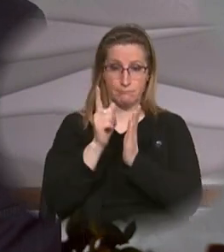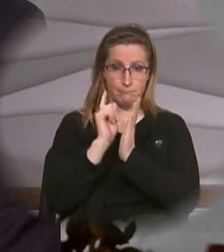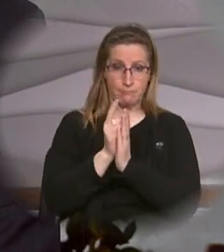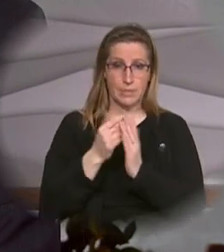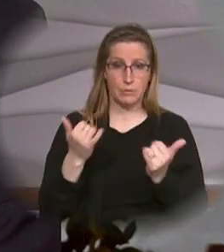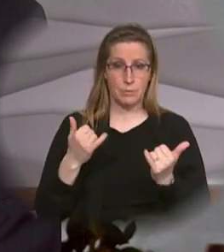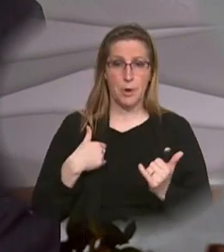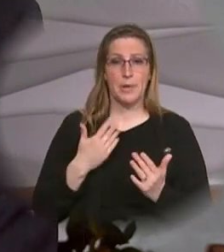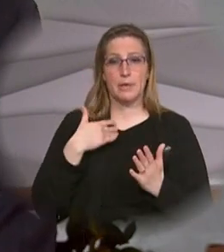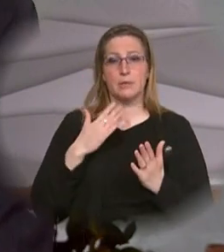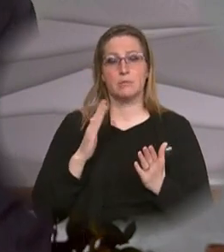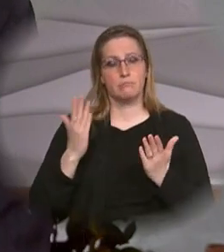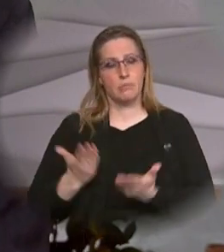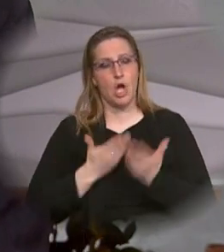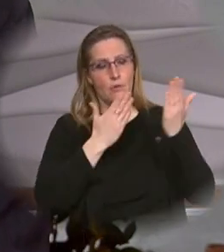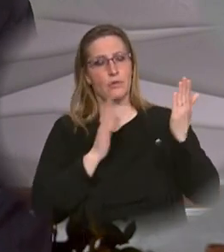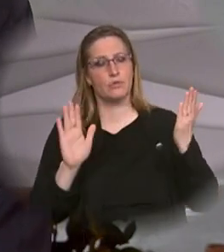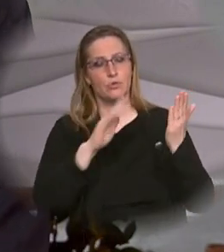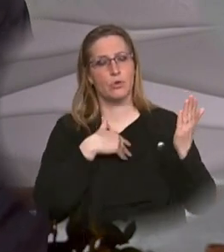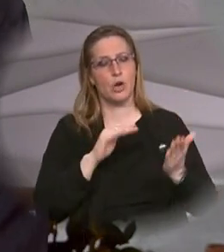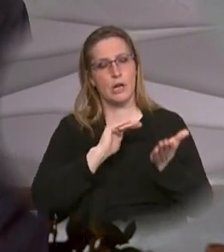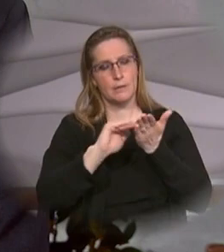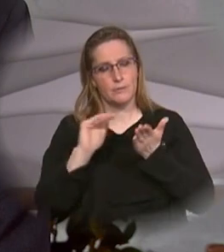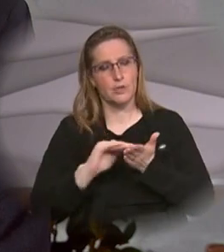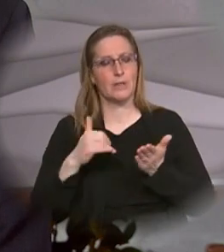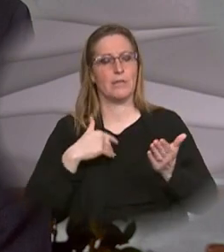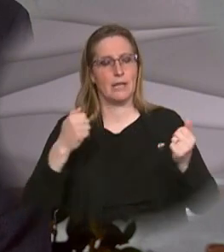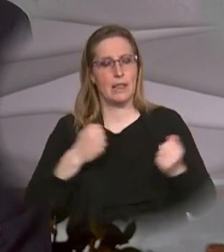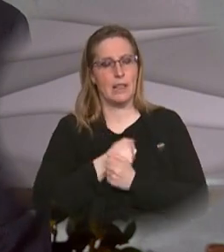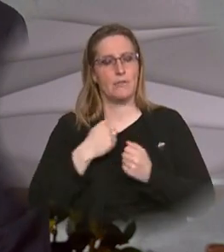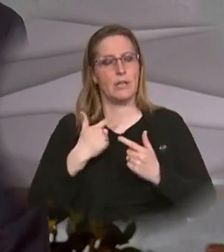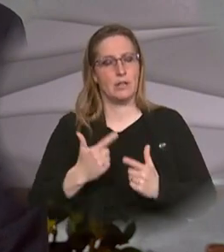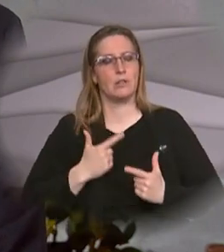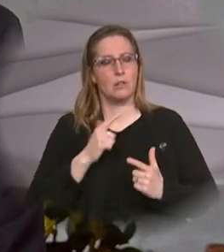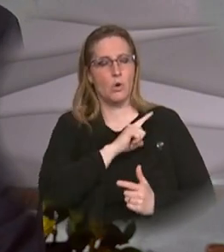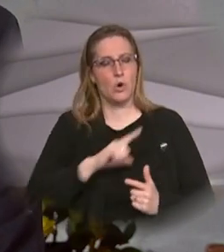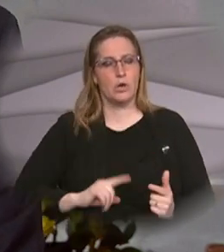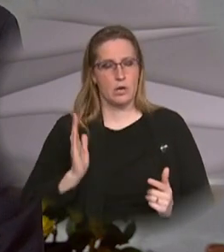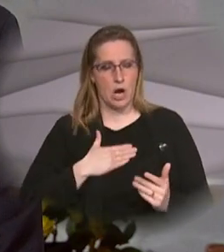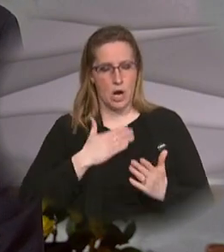us now offer to our loving and forgiving Lord the prayers of our own hearts